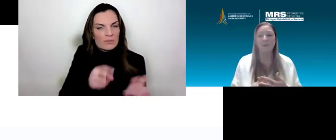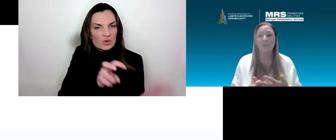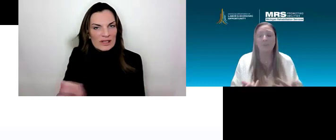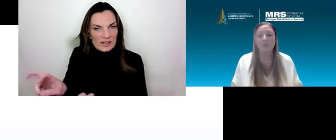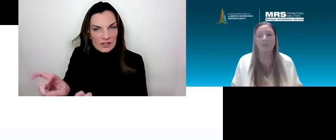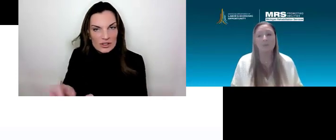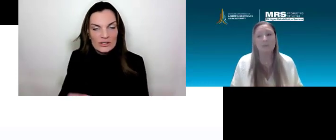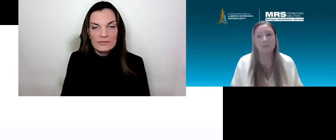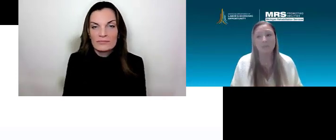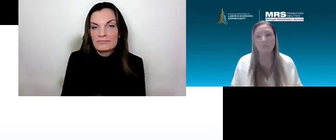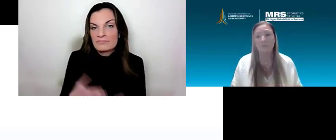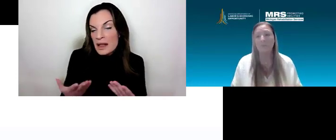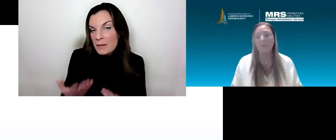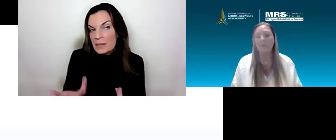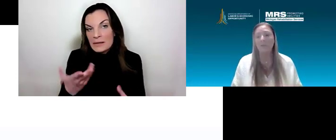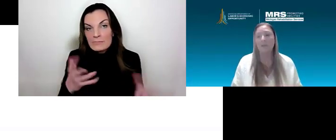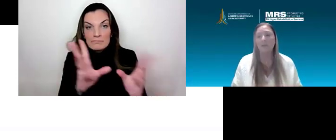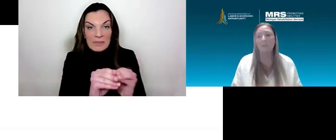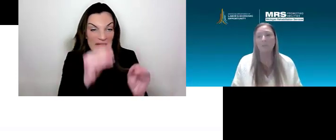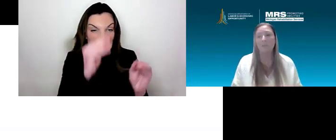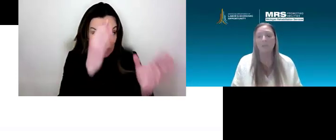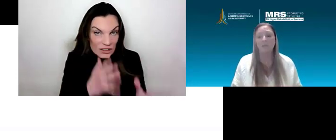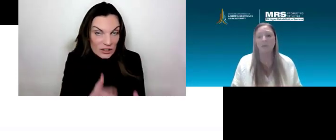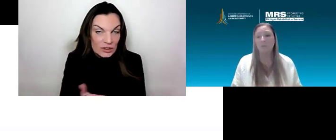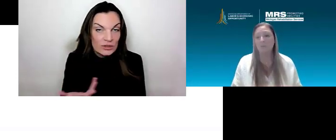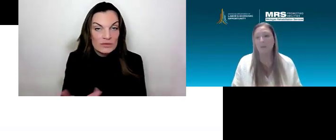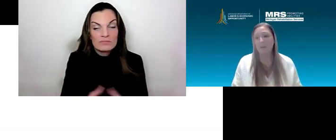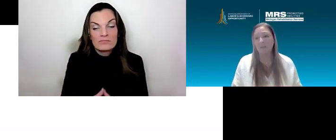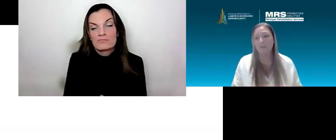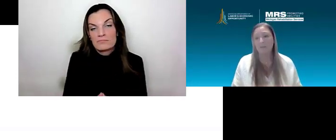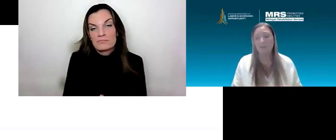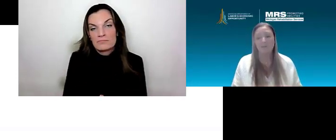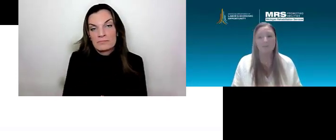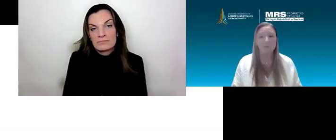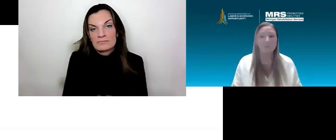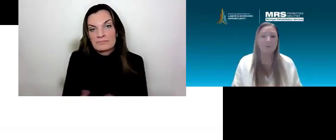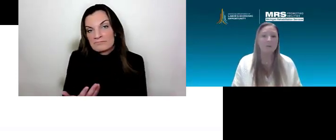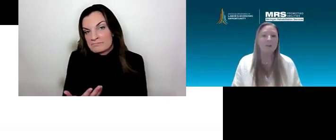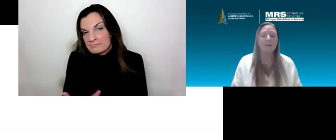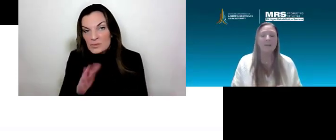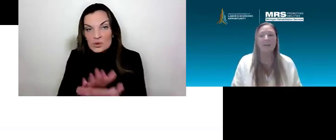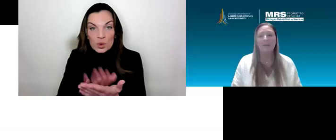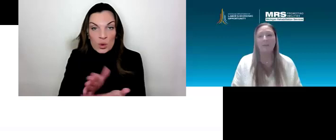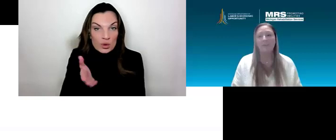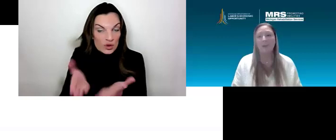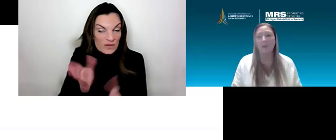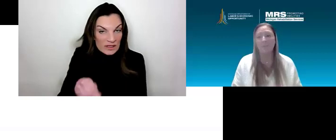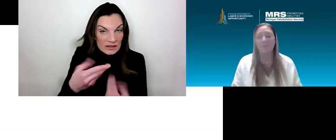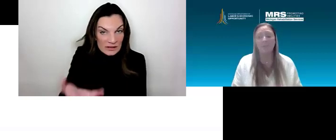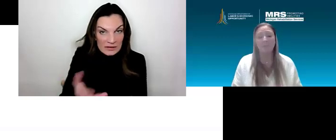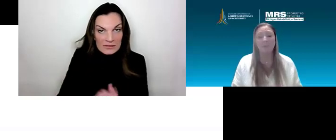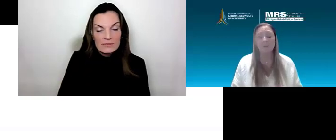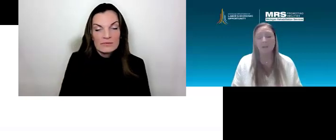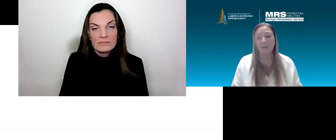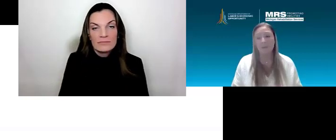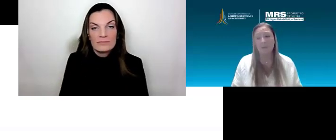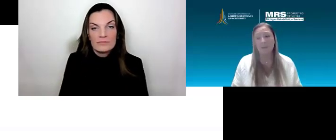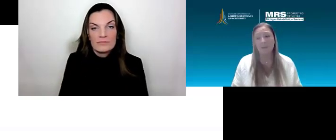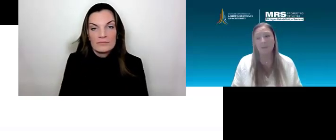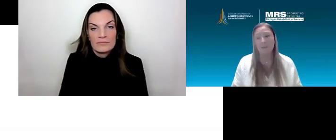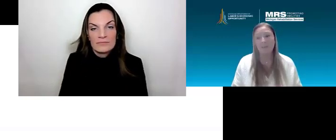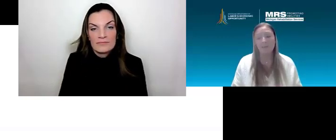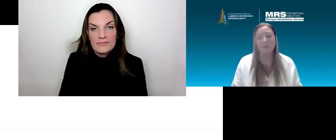can be meeting with teachers. It could be providing services in school. It can really